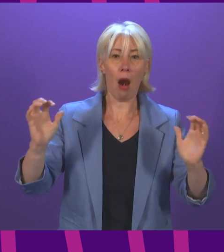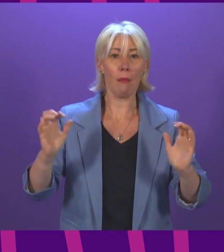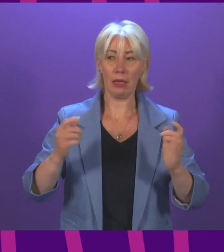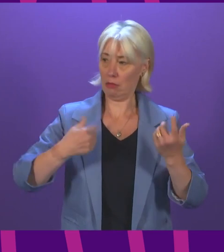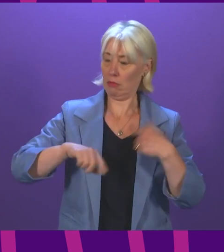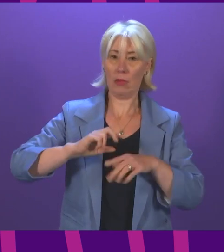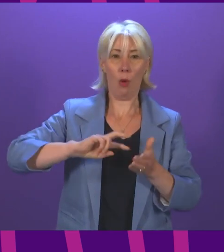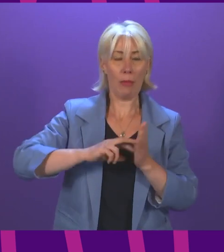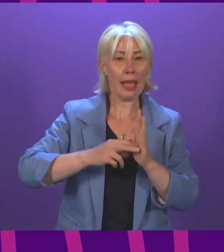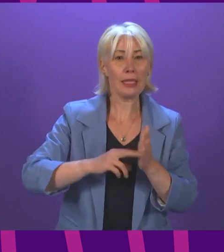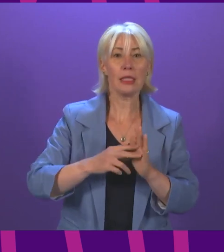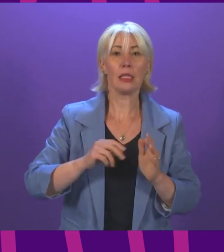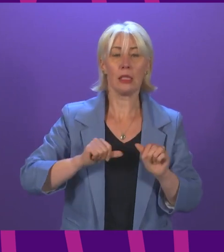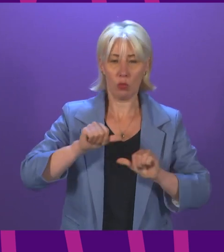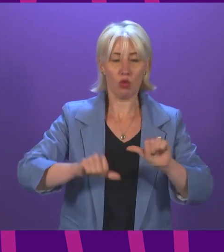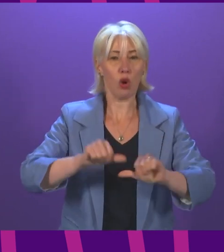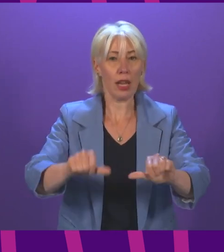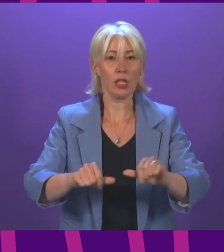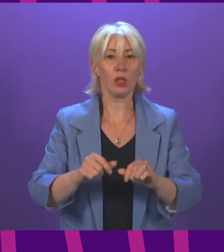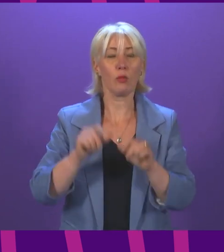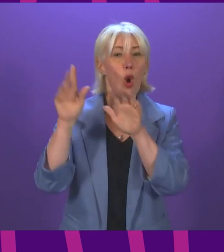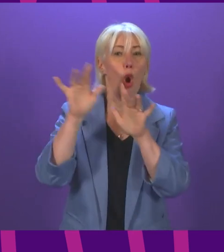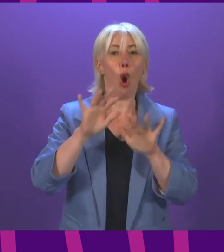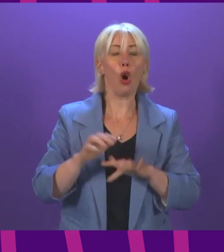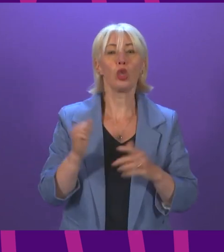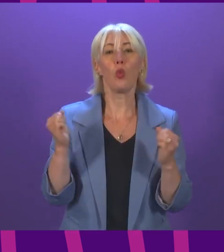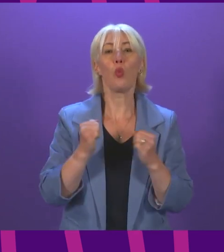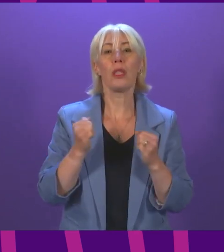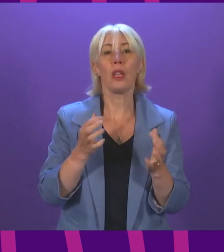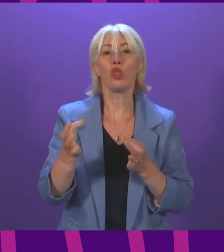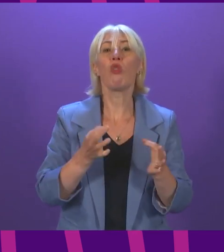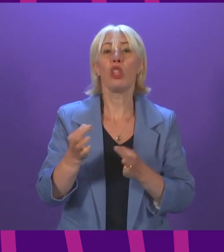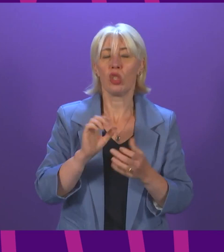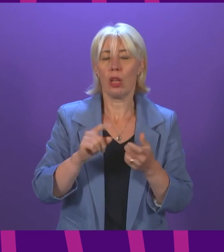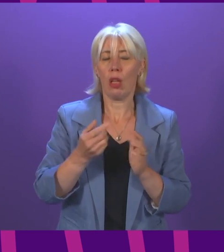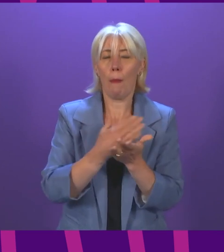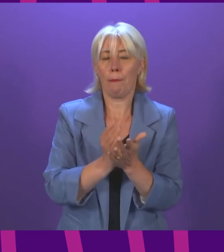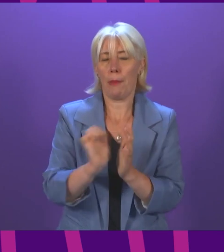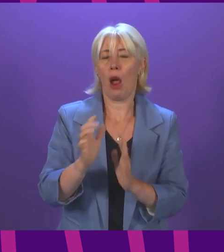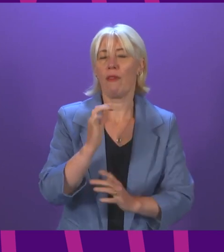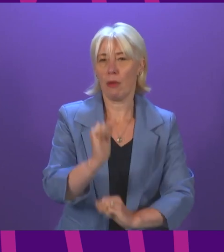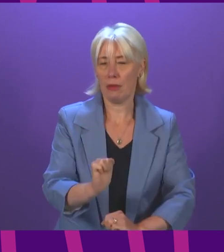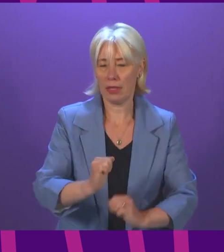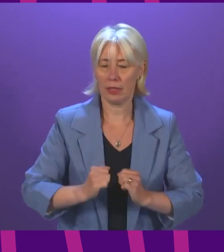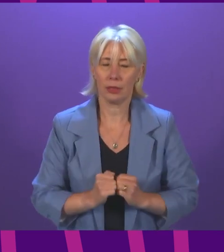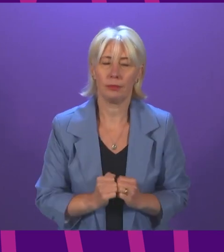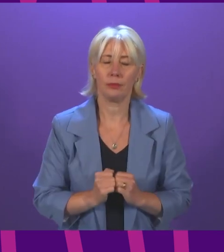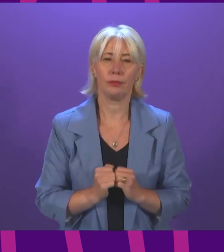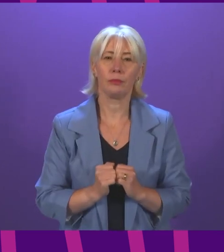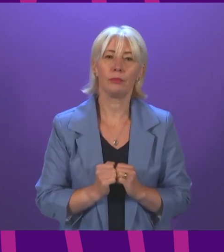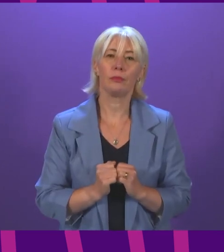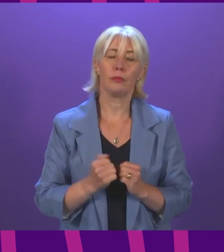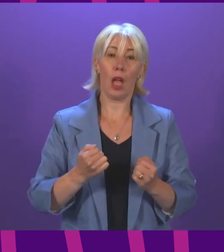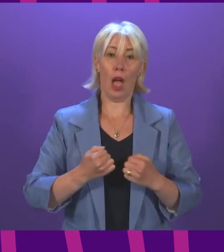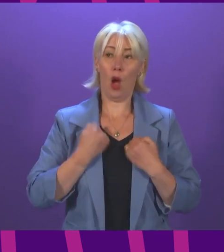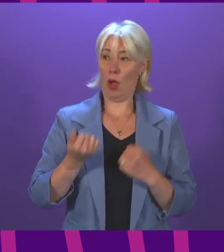progress. Our autumn and winter vaccination strategy is part of this very commitment, and it illustrates we have exceeded our expectation